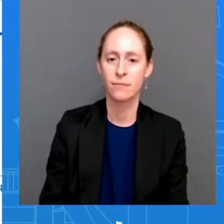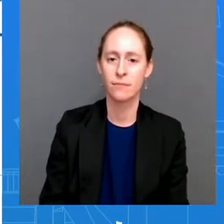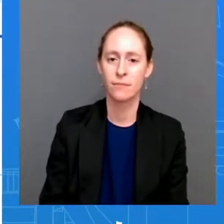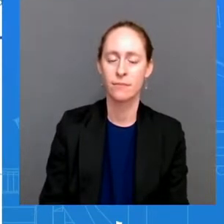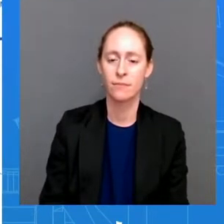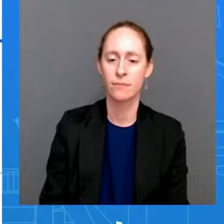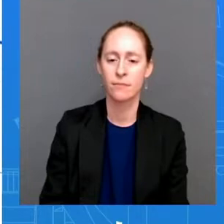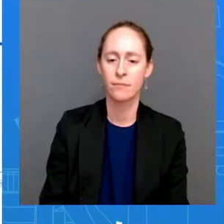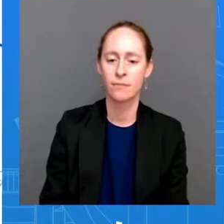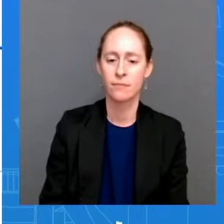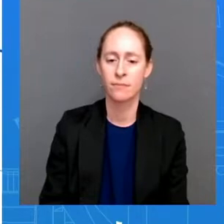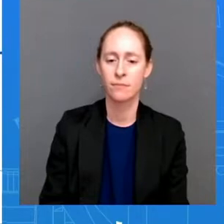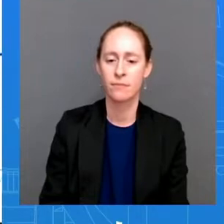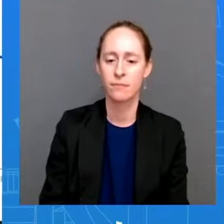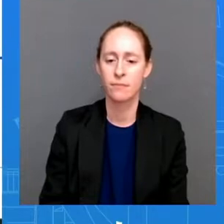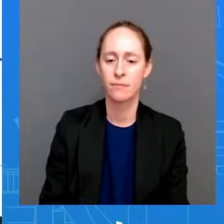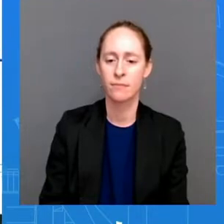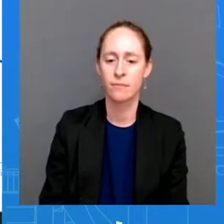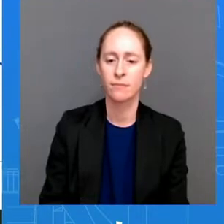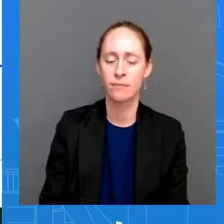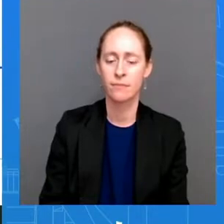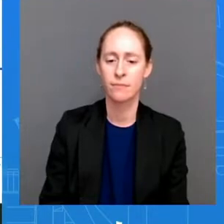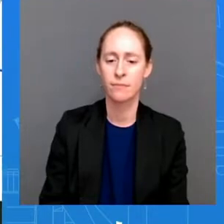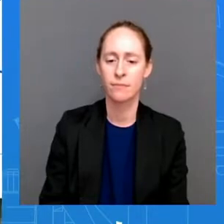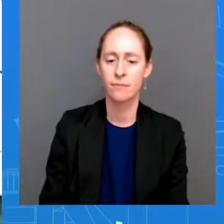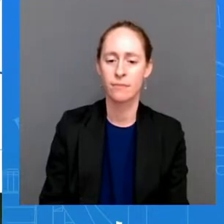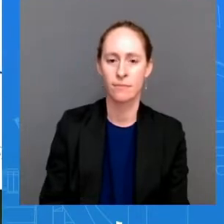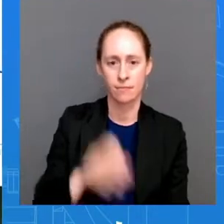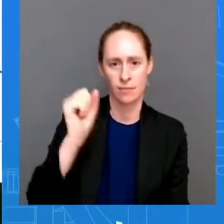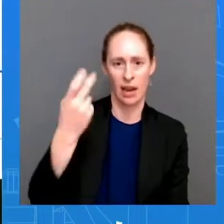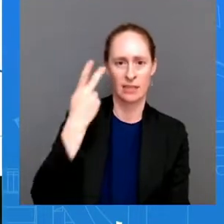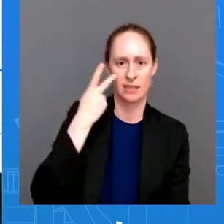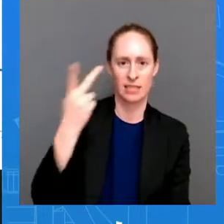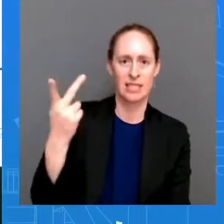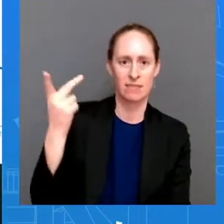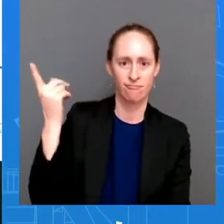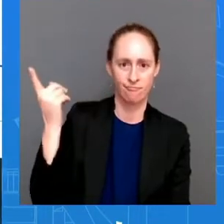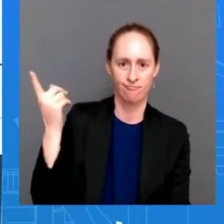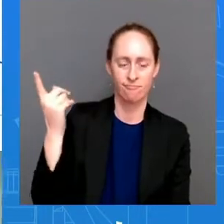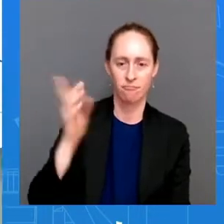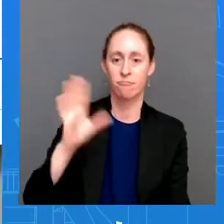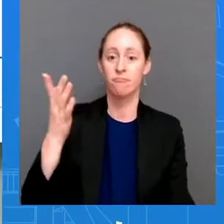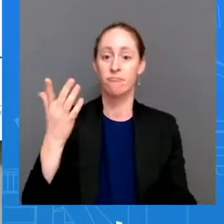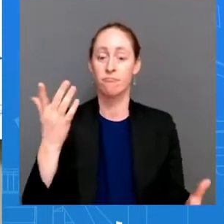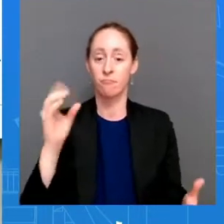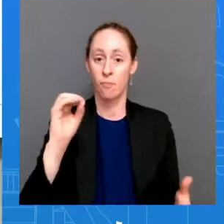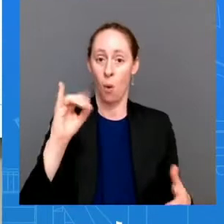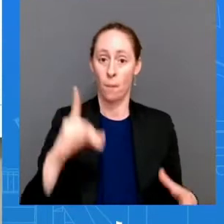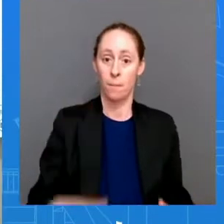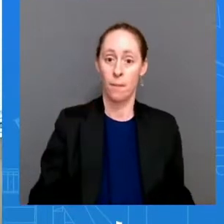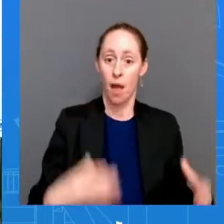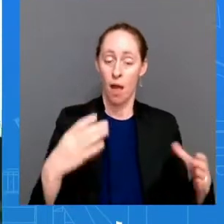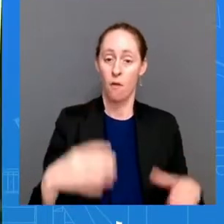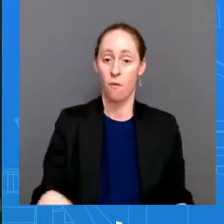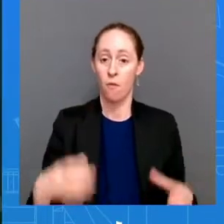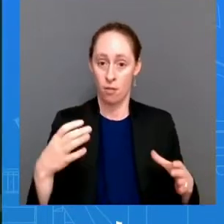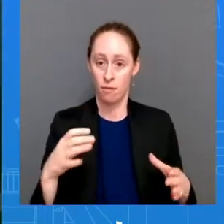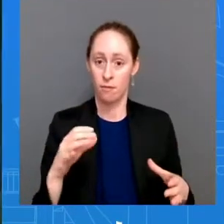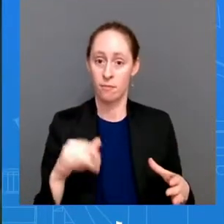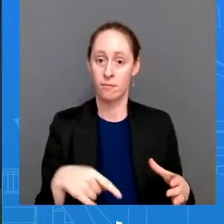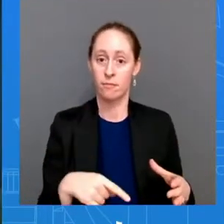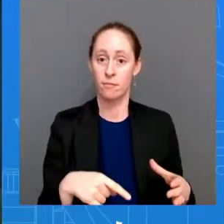barrels uh of uh the barrels it went from 120 to 95 dollars that's that's that's a significant